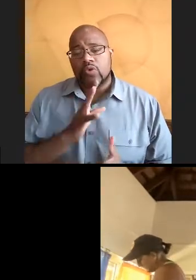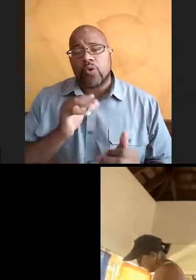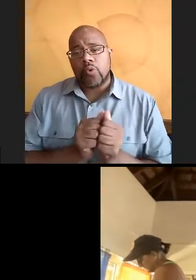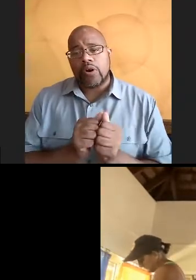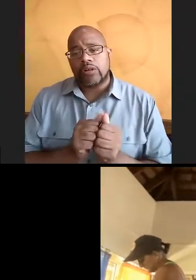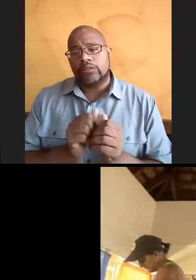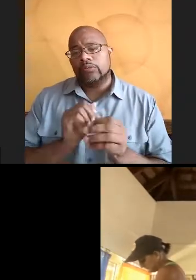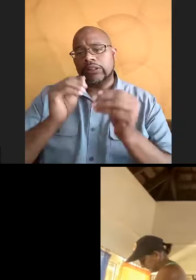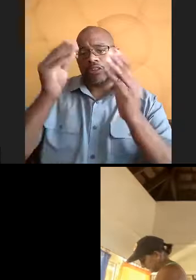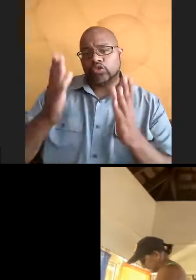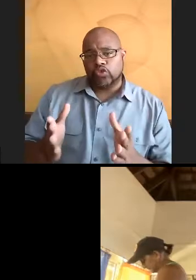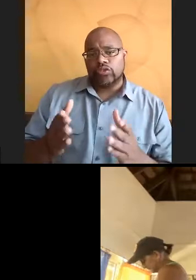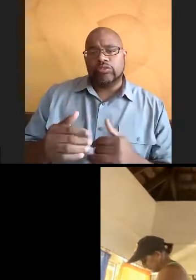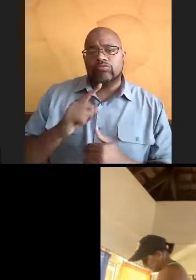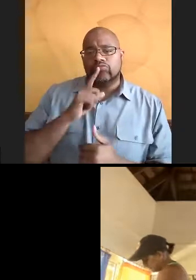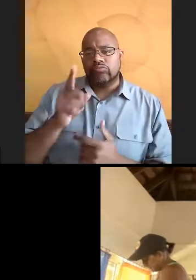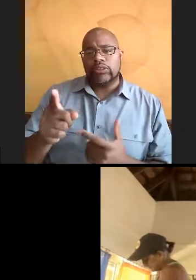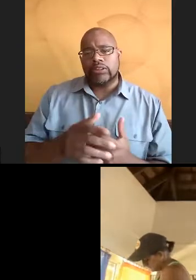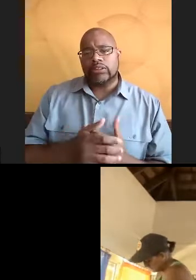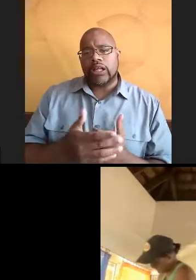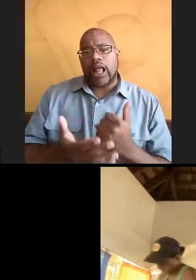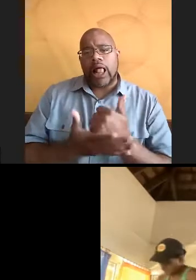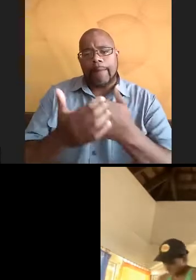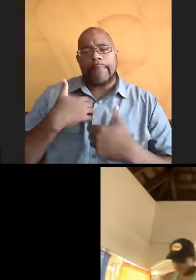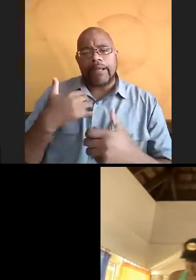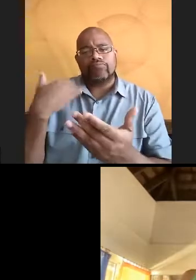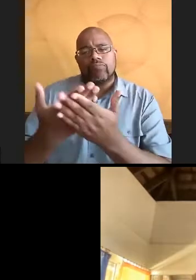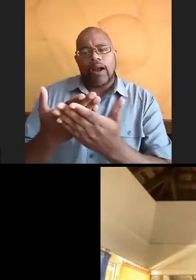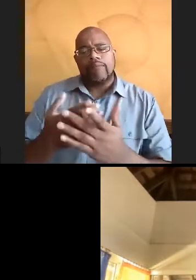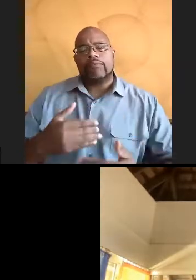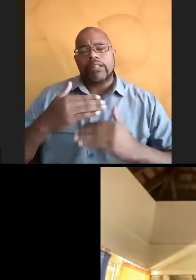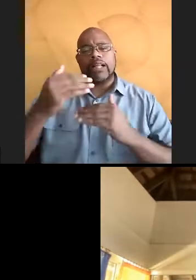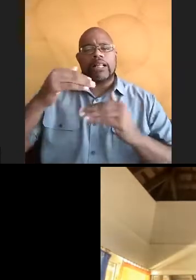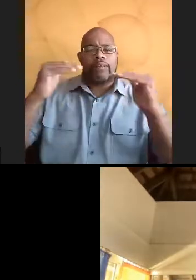professors. And they really were the ones who helped me to get the opportunities.